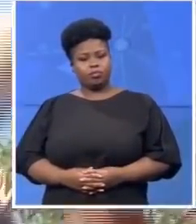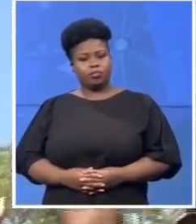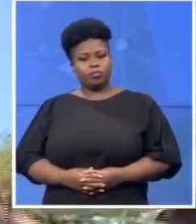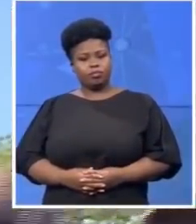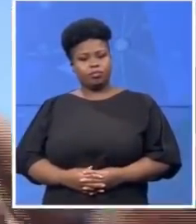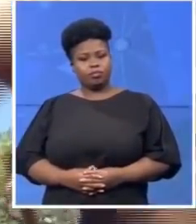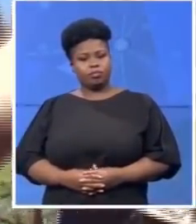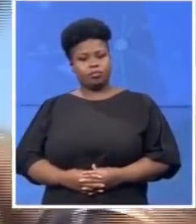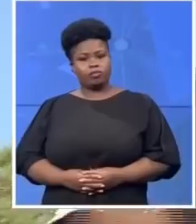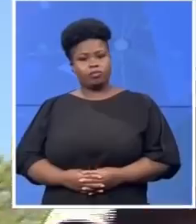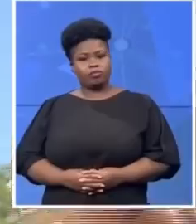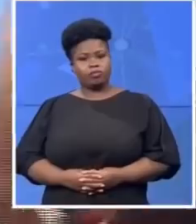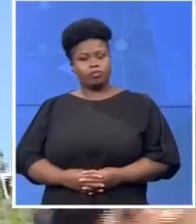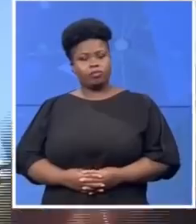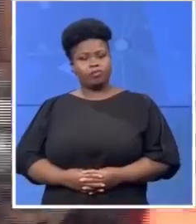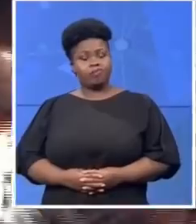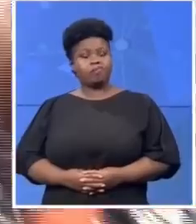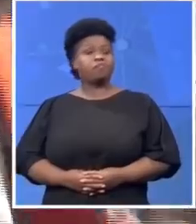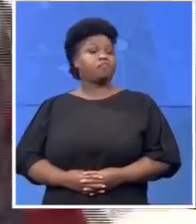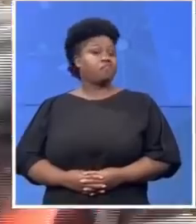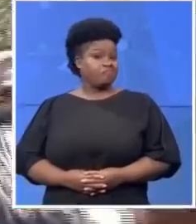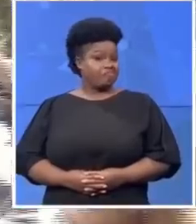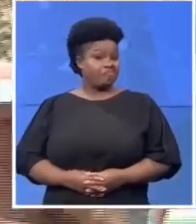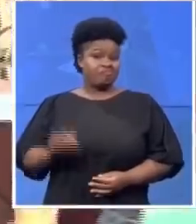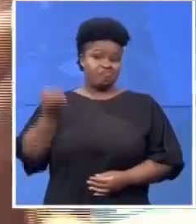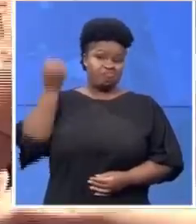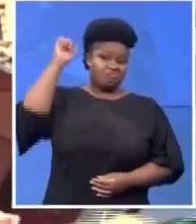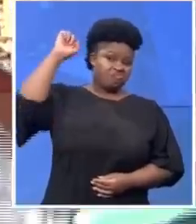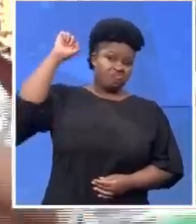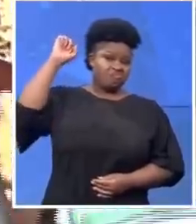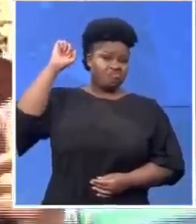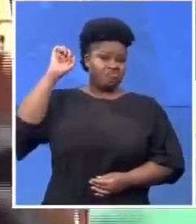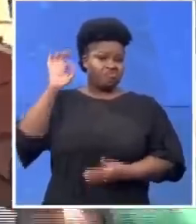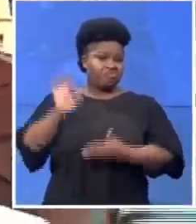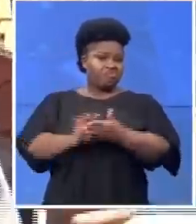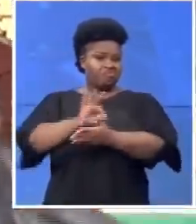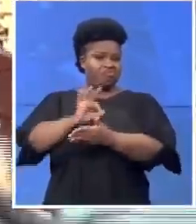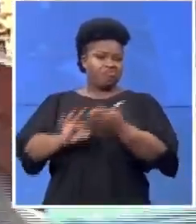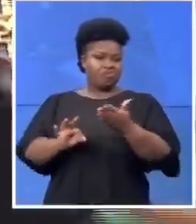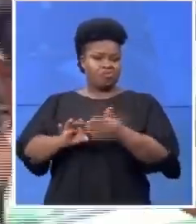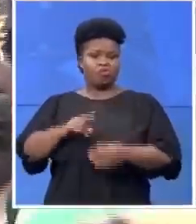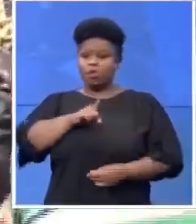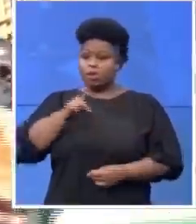participation in the polls which they say is based on lies.